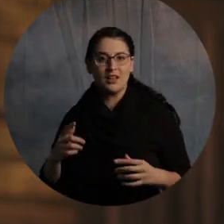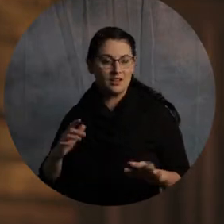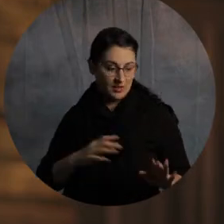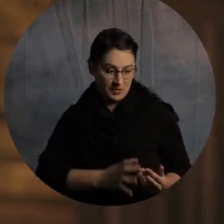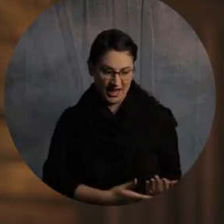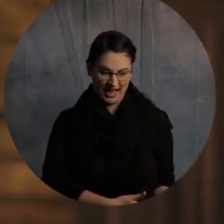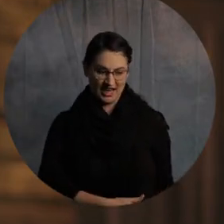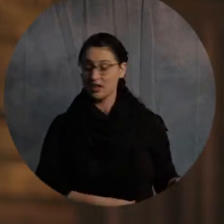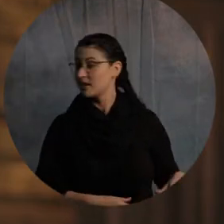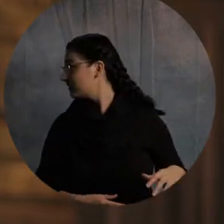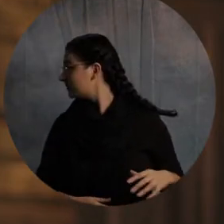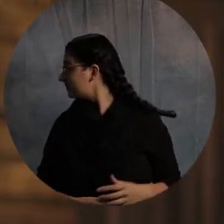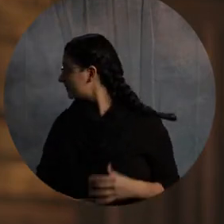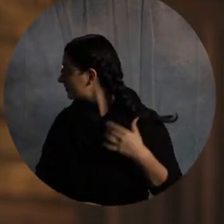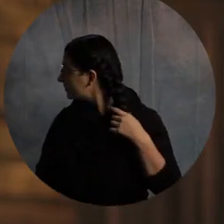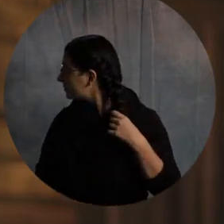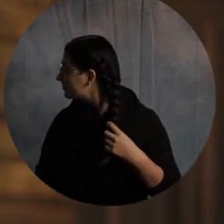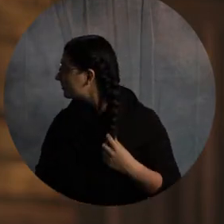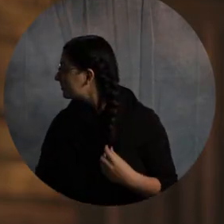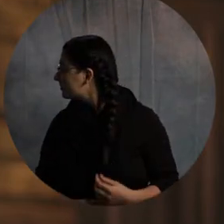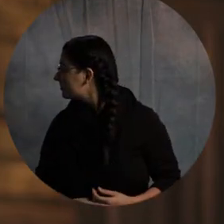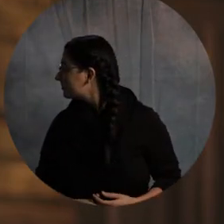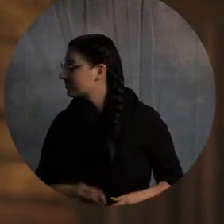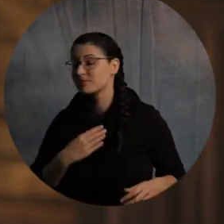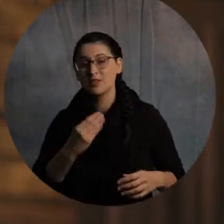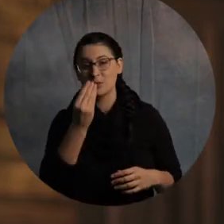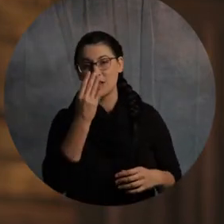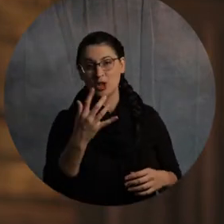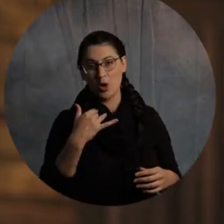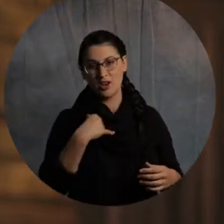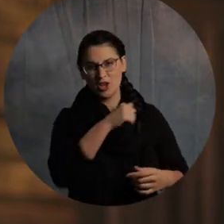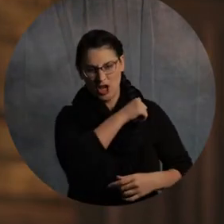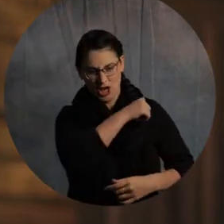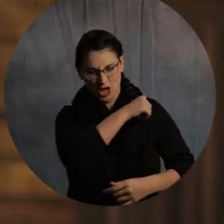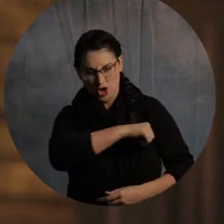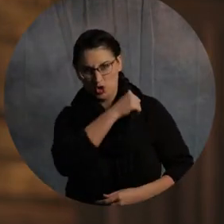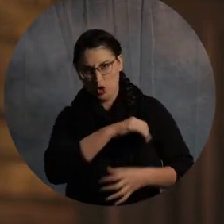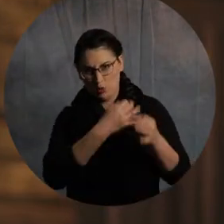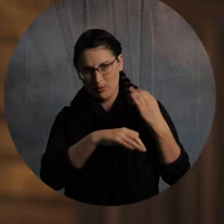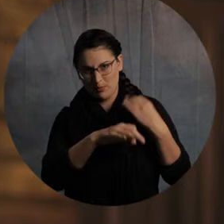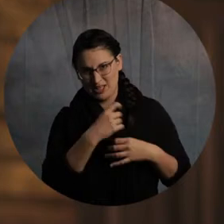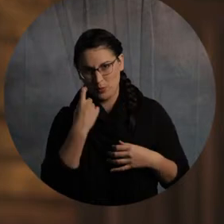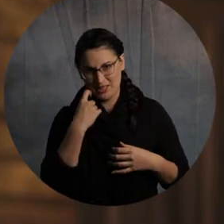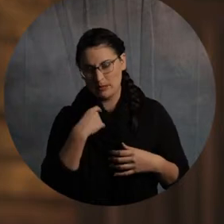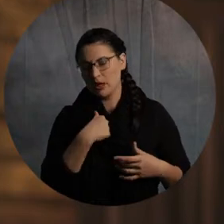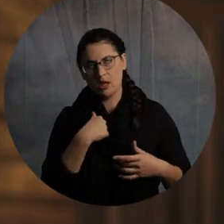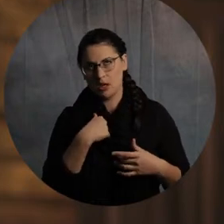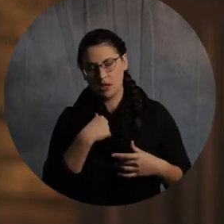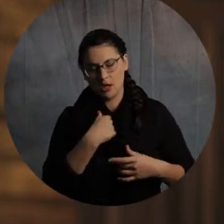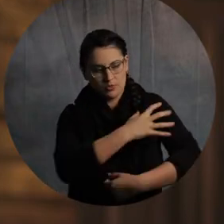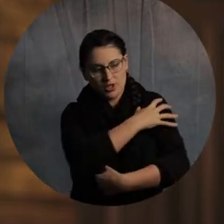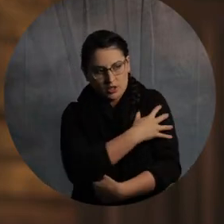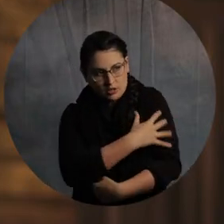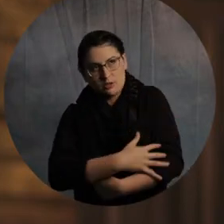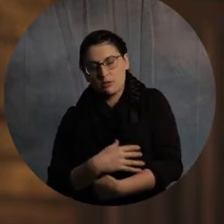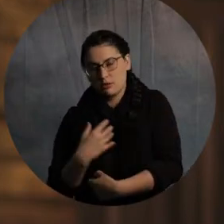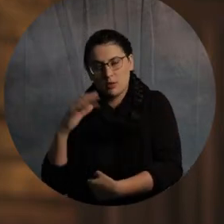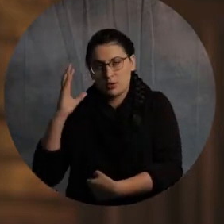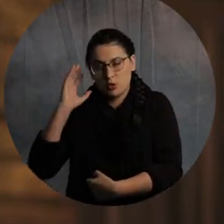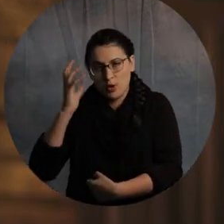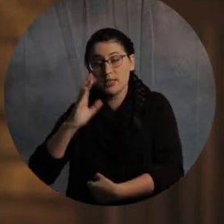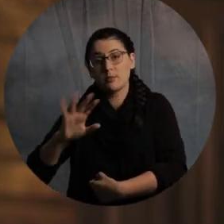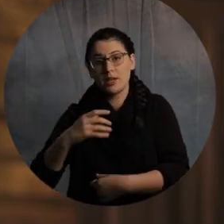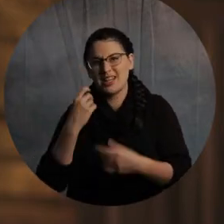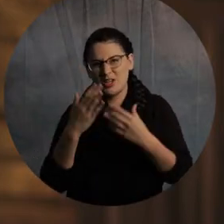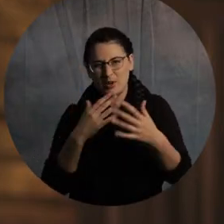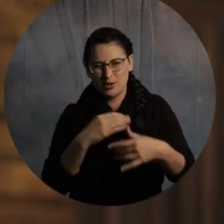I'm picking it. All right. So for those of who just joining us, I just had shoulder replacement. I'm probably supposed to have my sling on still, but I'm going crazy. All right. No, so the